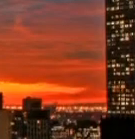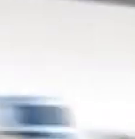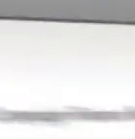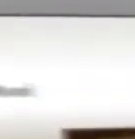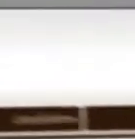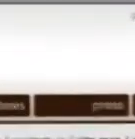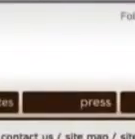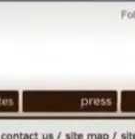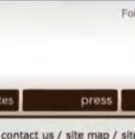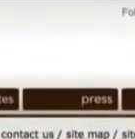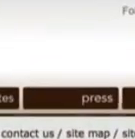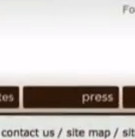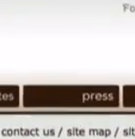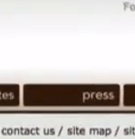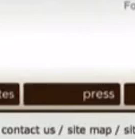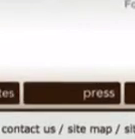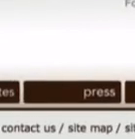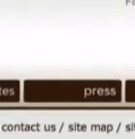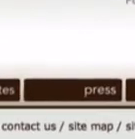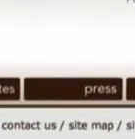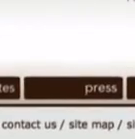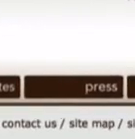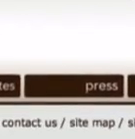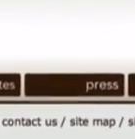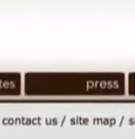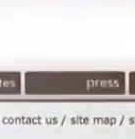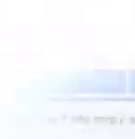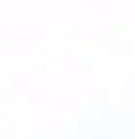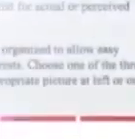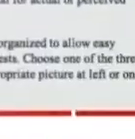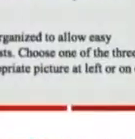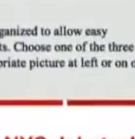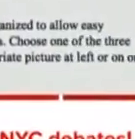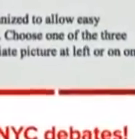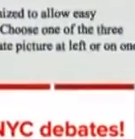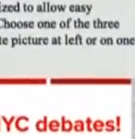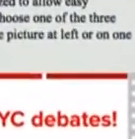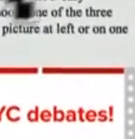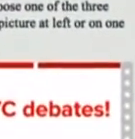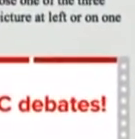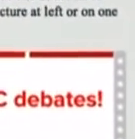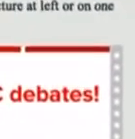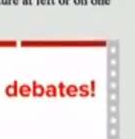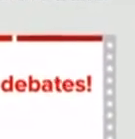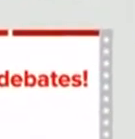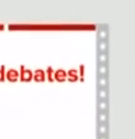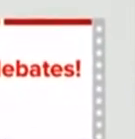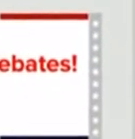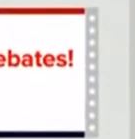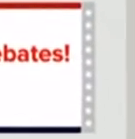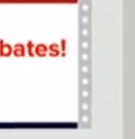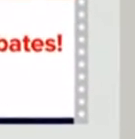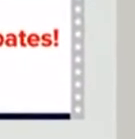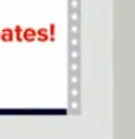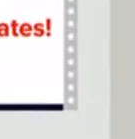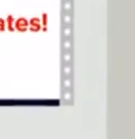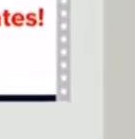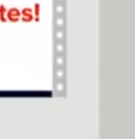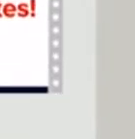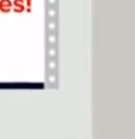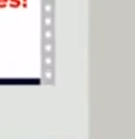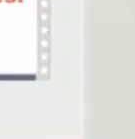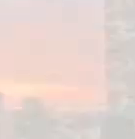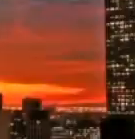Through its NYC Votes programs, the Campaign Finance Board connects New Yorkers with the information they need to be informed, engaged voters.